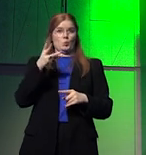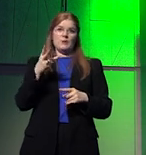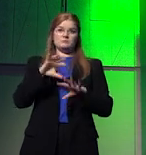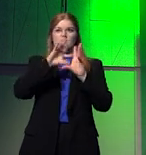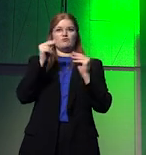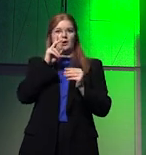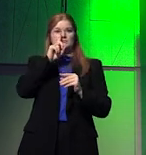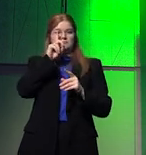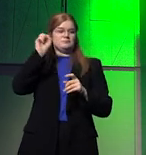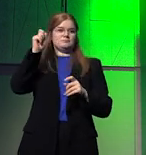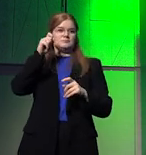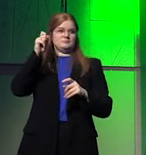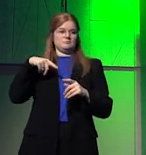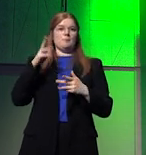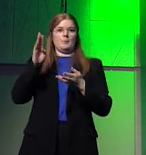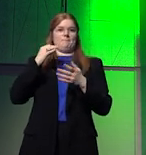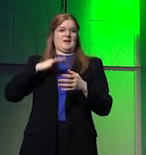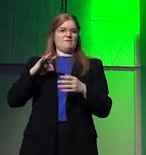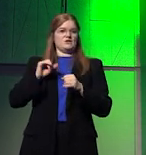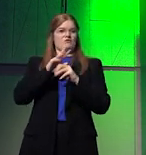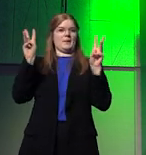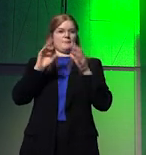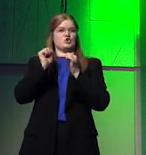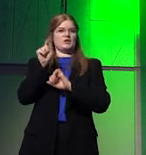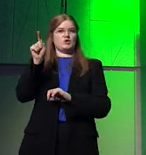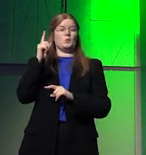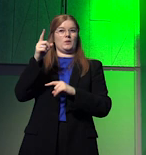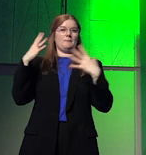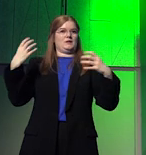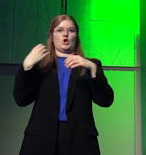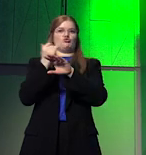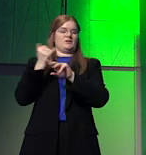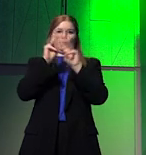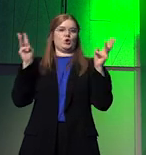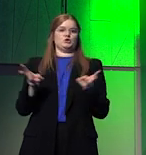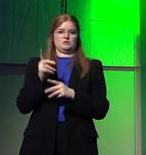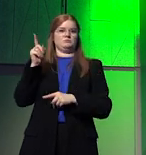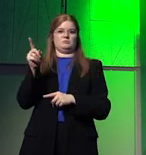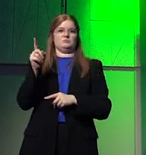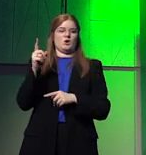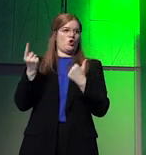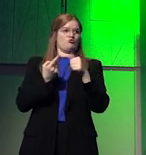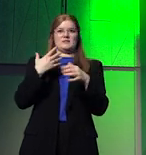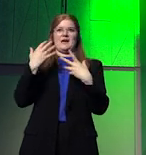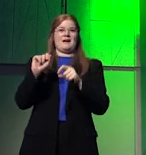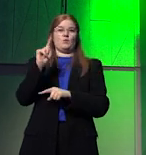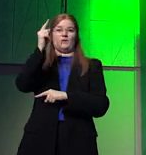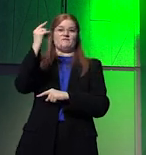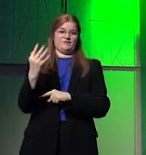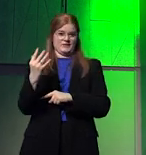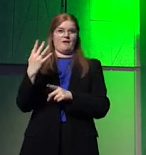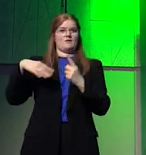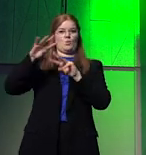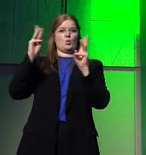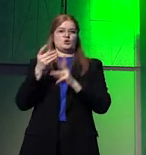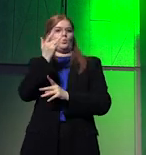benefit from climate change. Russia is the biggest country in the world. It already possesses one-fifth